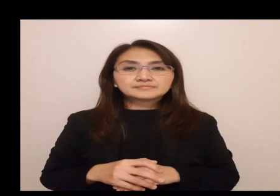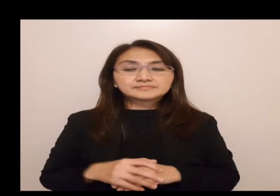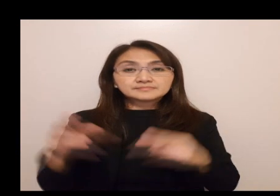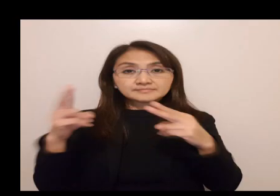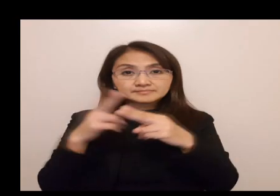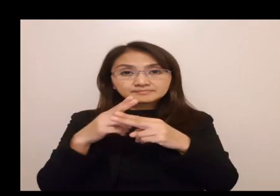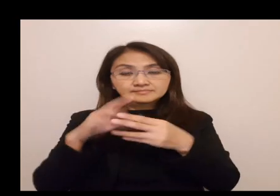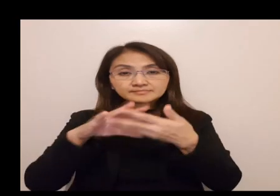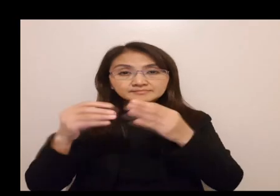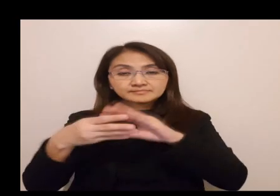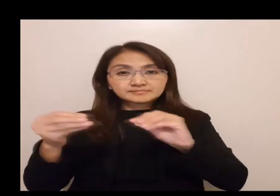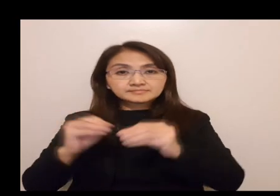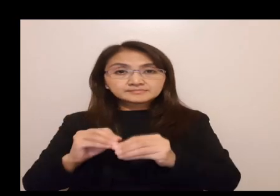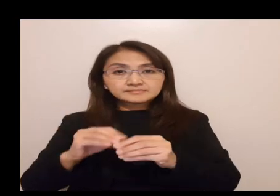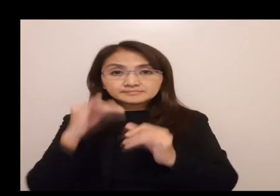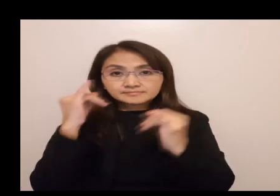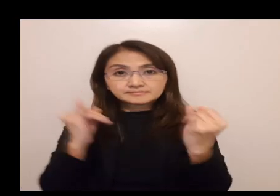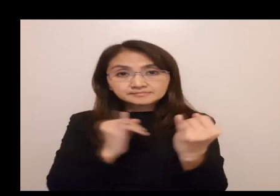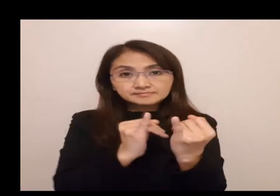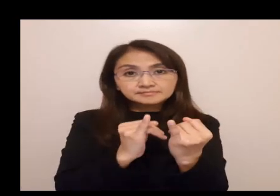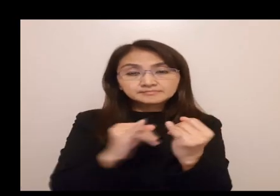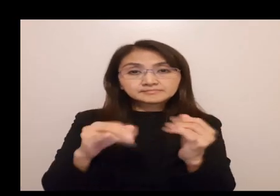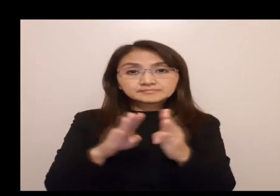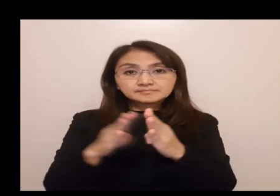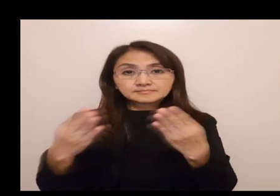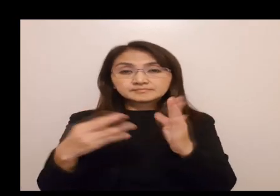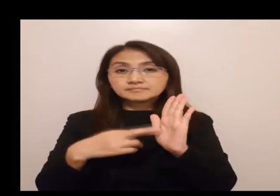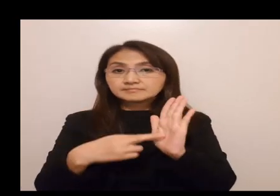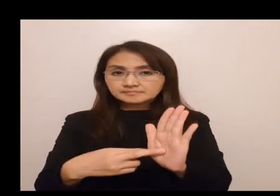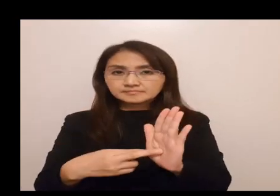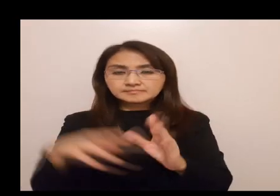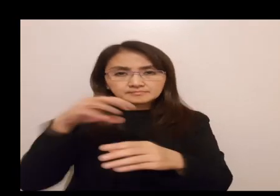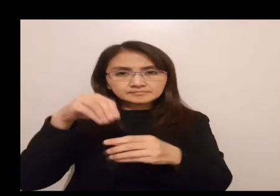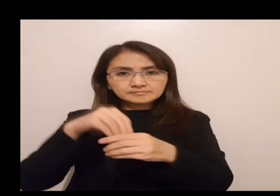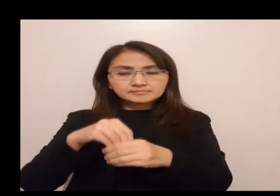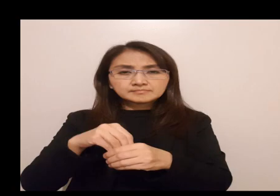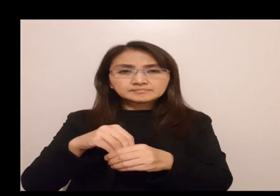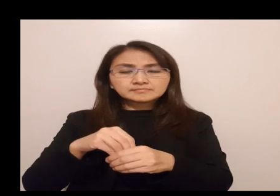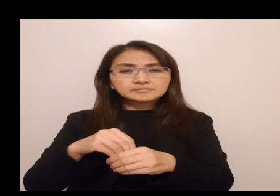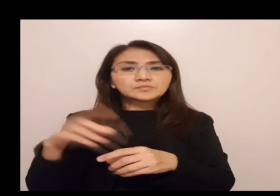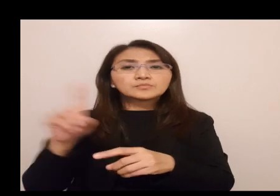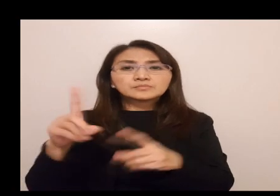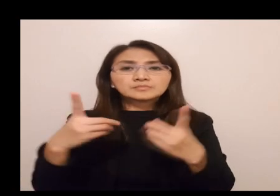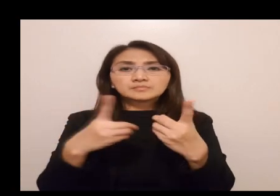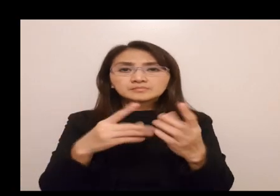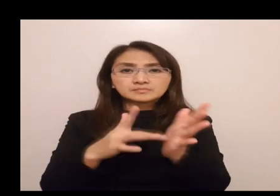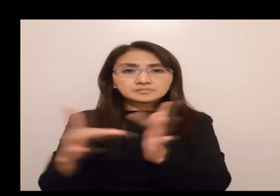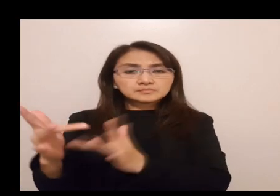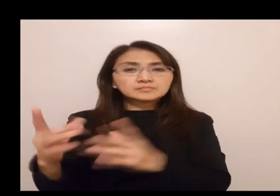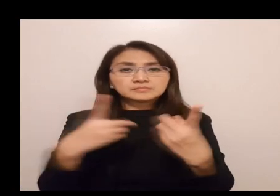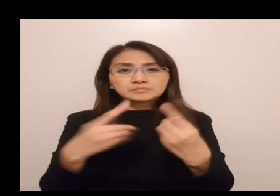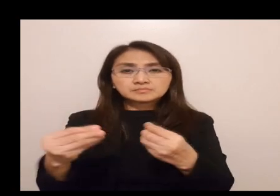This short passage from the prologue of the book of Revelation, contains a description of what Jesus has